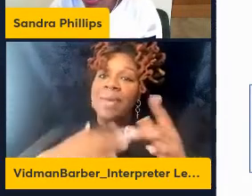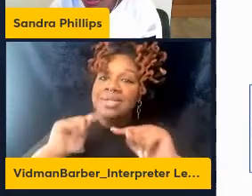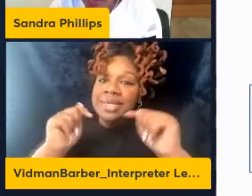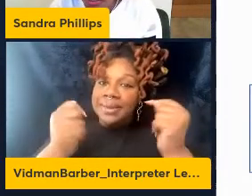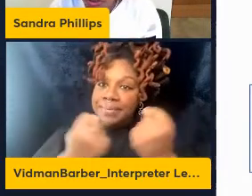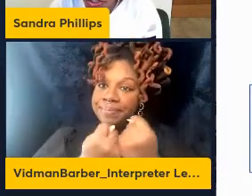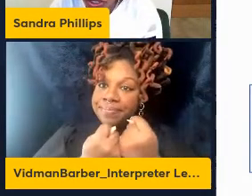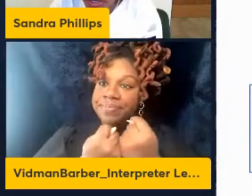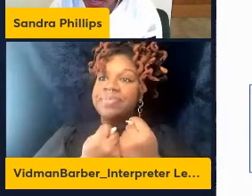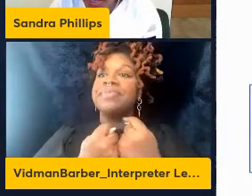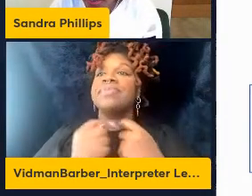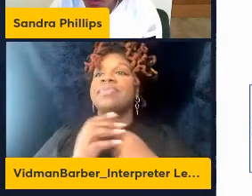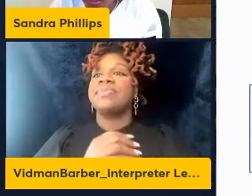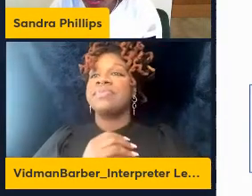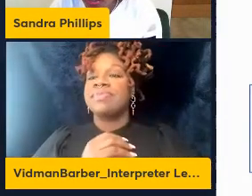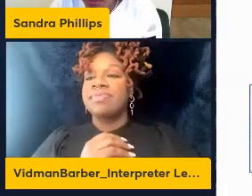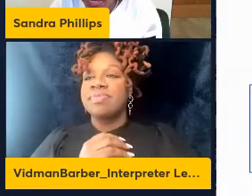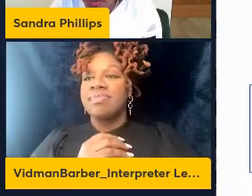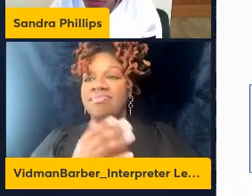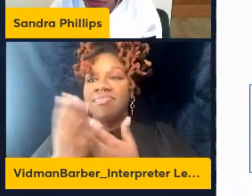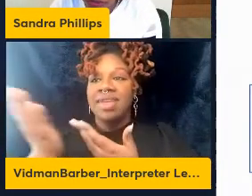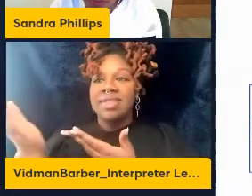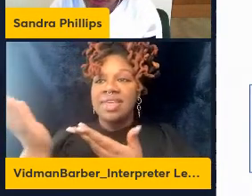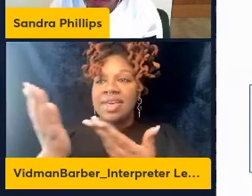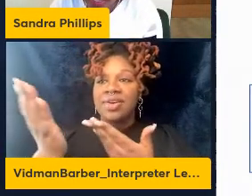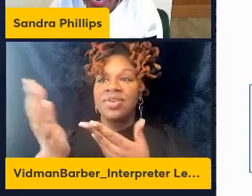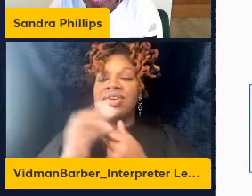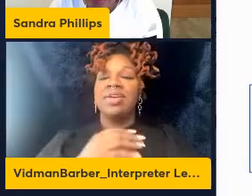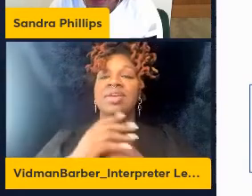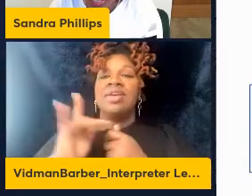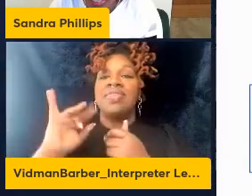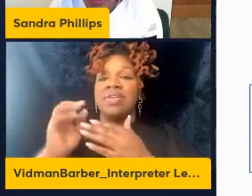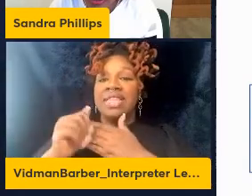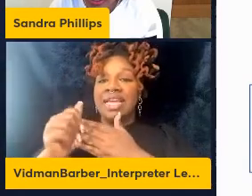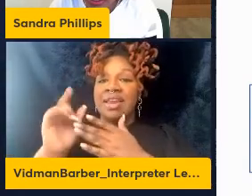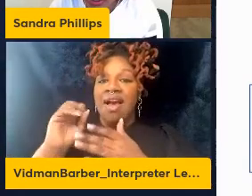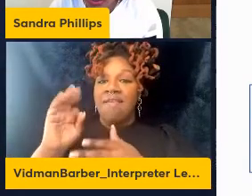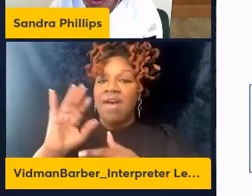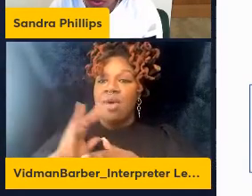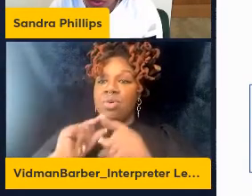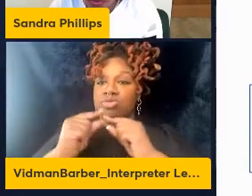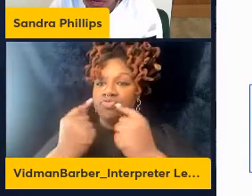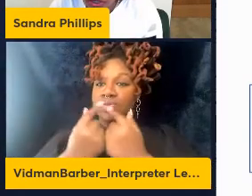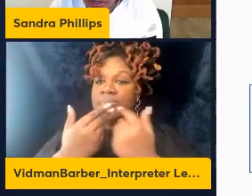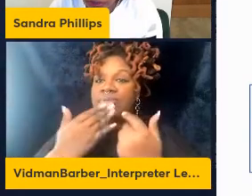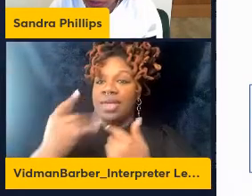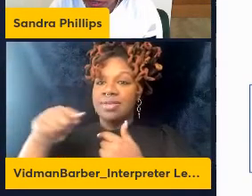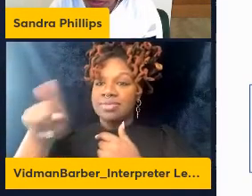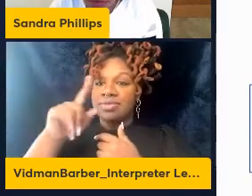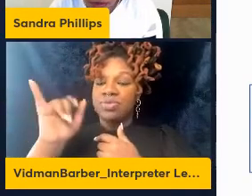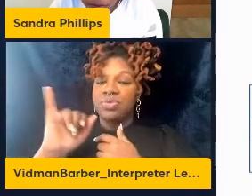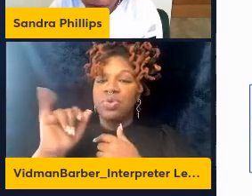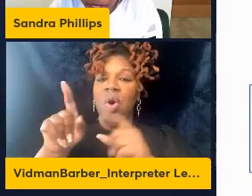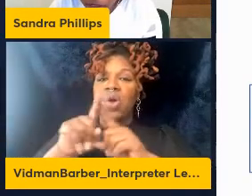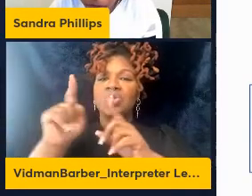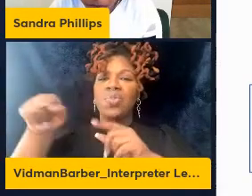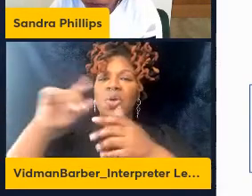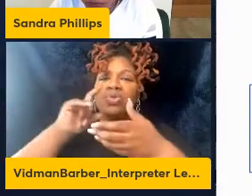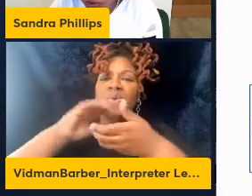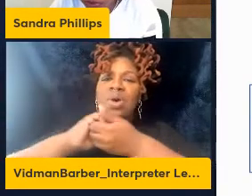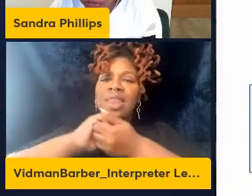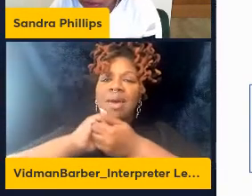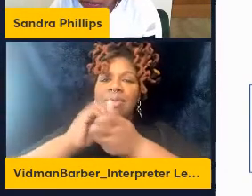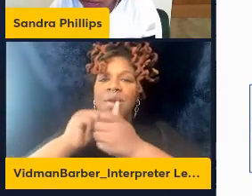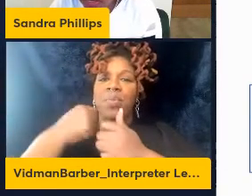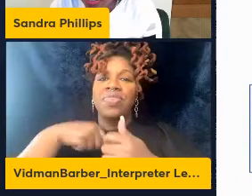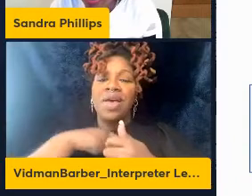Shelpa Chokshi, who's the head of the group, and also all of our collaborators, of course, the patients